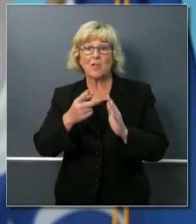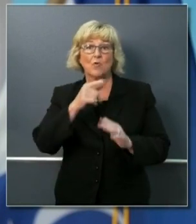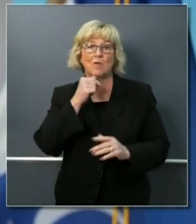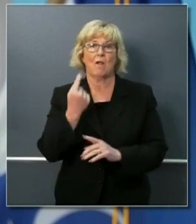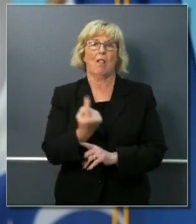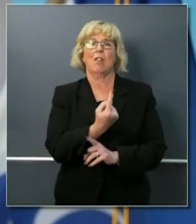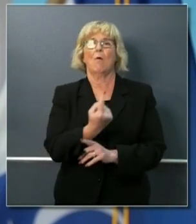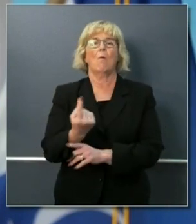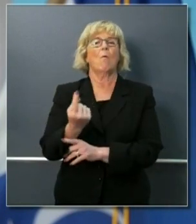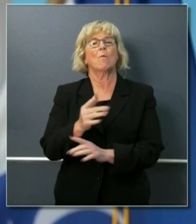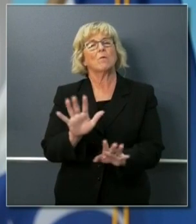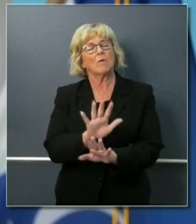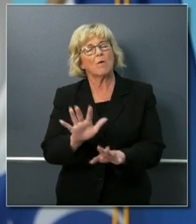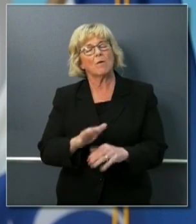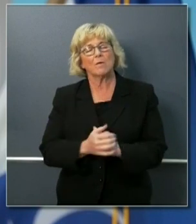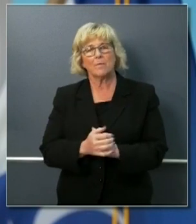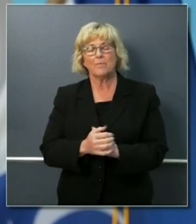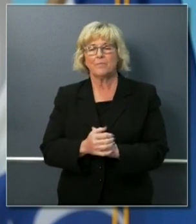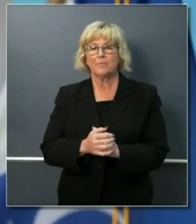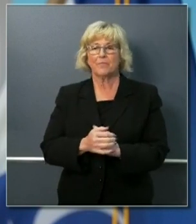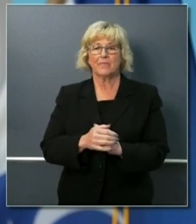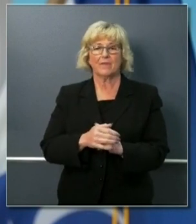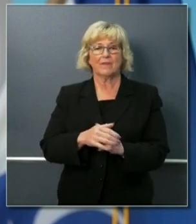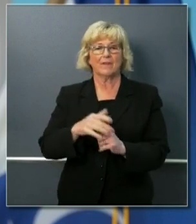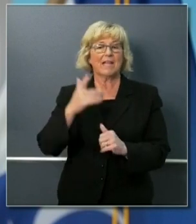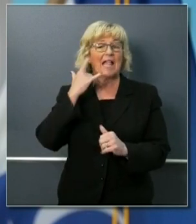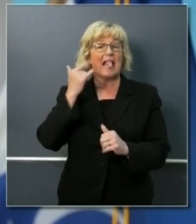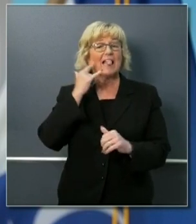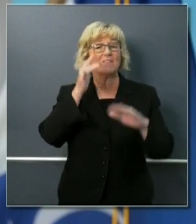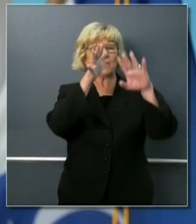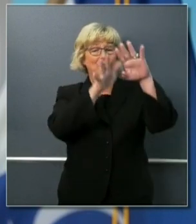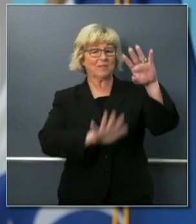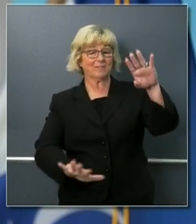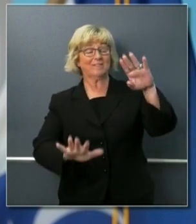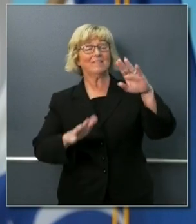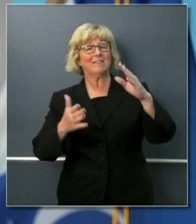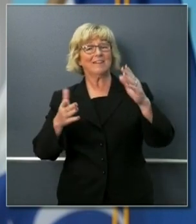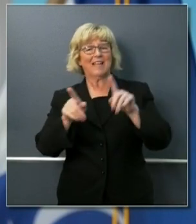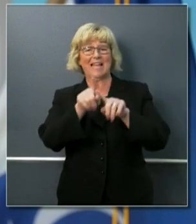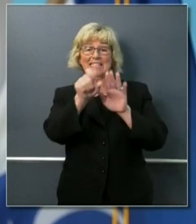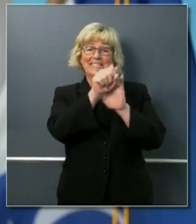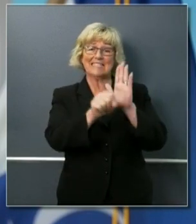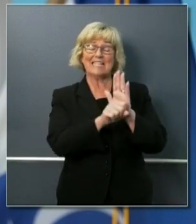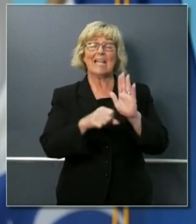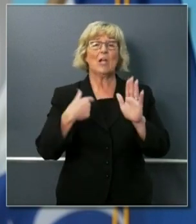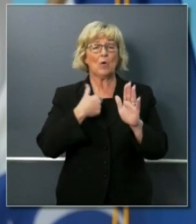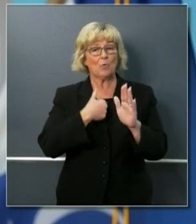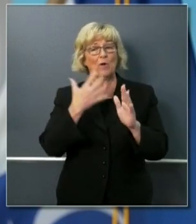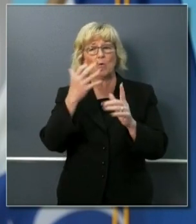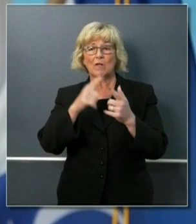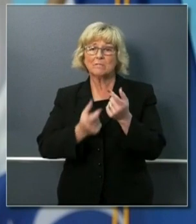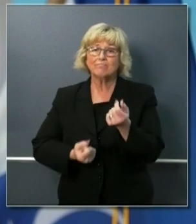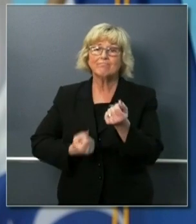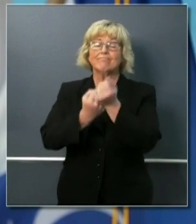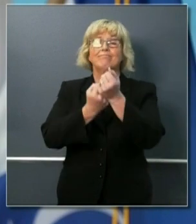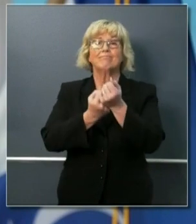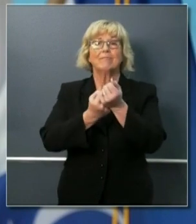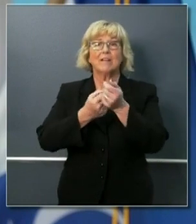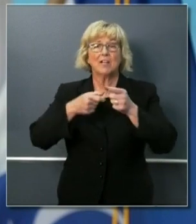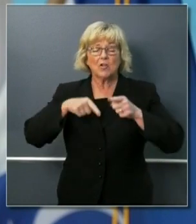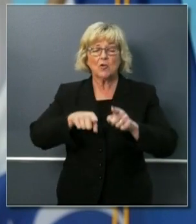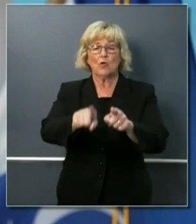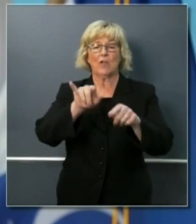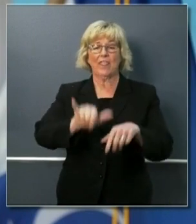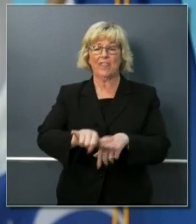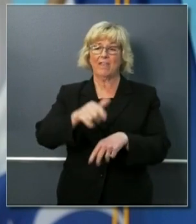that as a state we are here to do what we can to support you and to be there at a time of